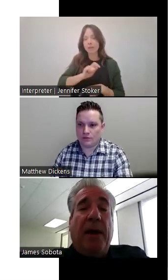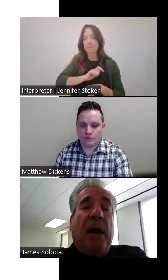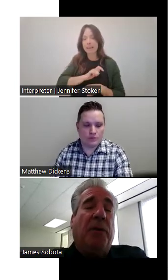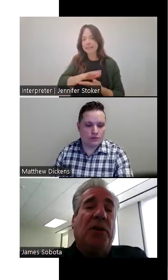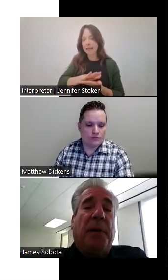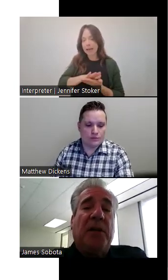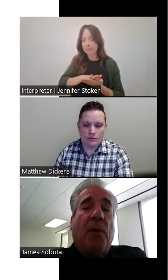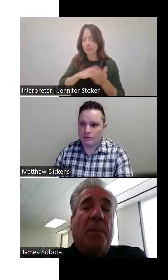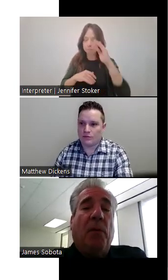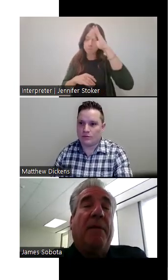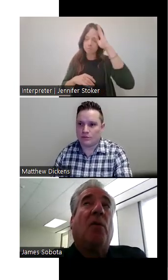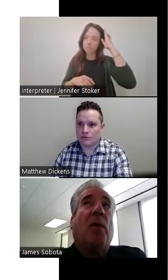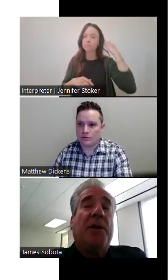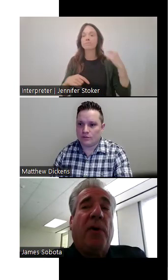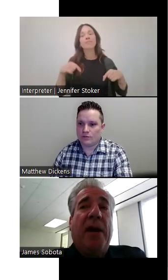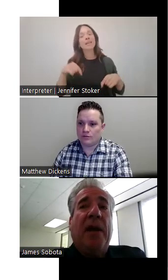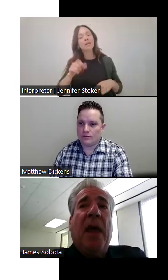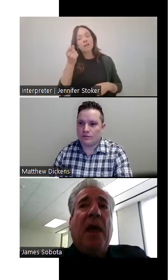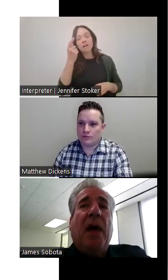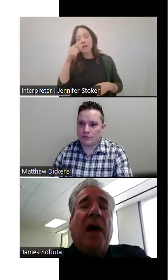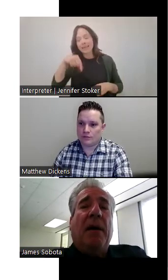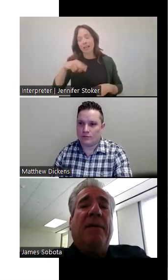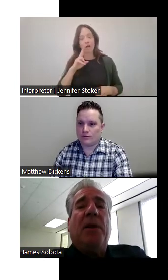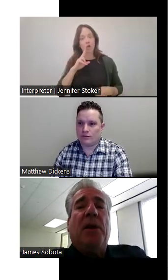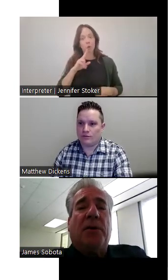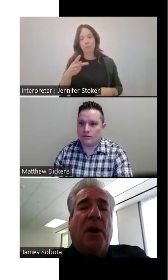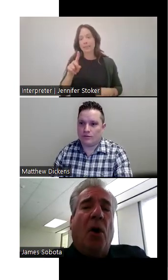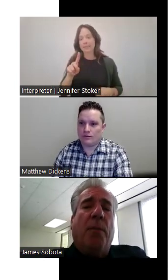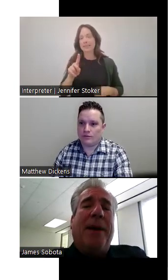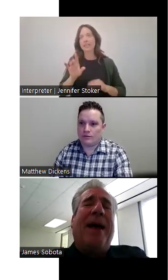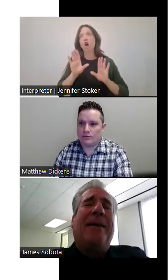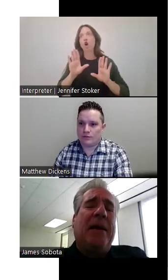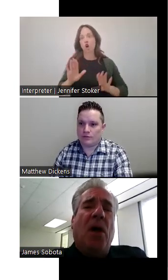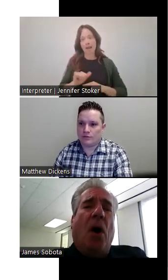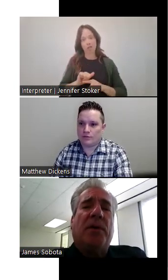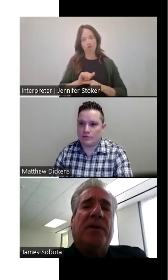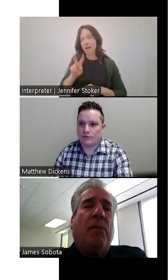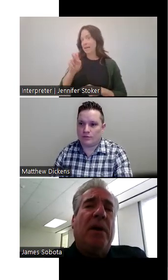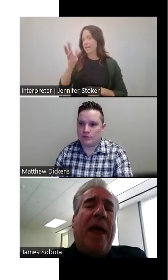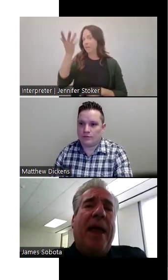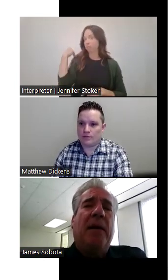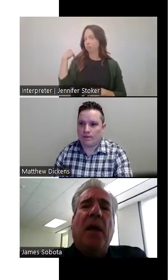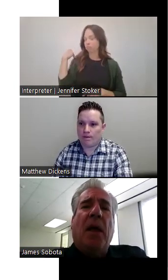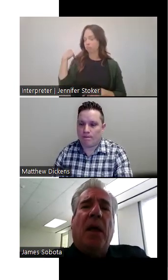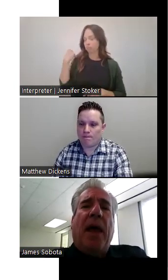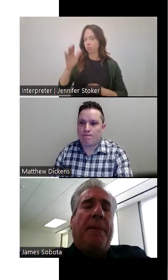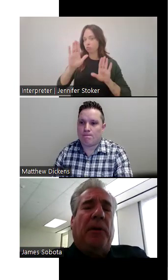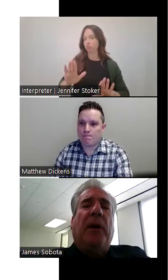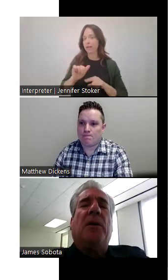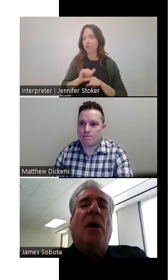and here at the Houston police department, we have great training, uh, even years ago, but I did notice that we had